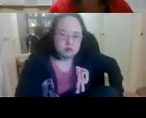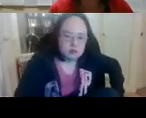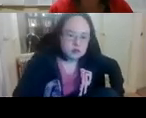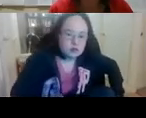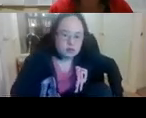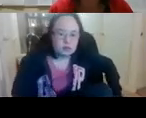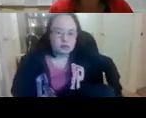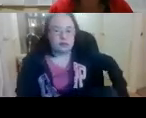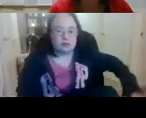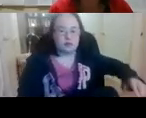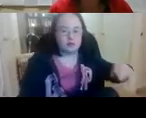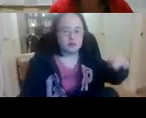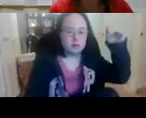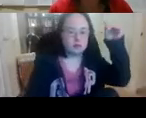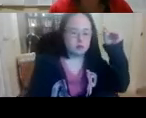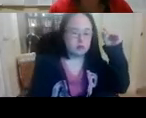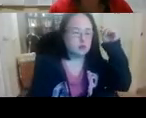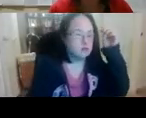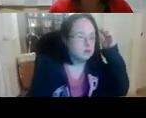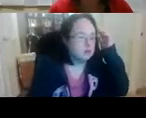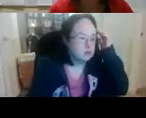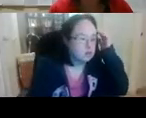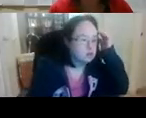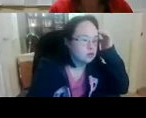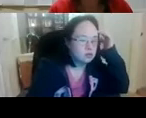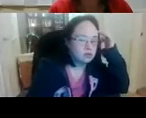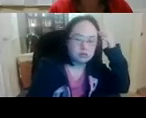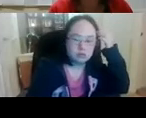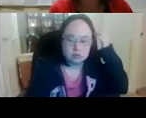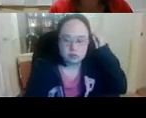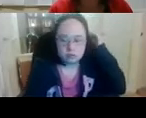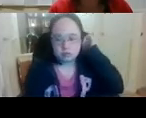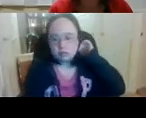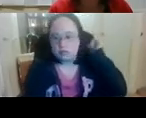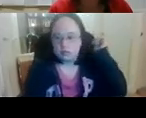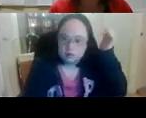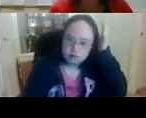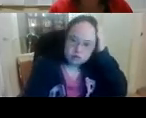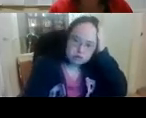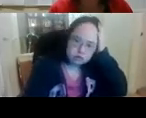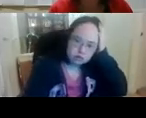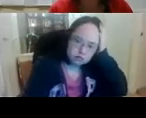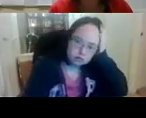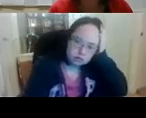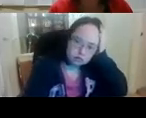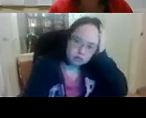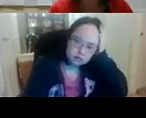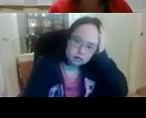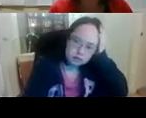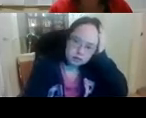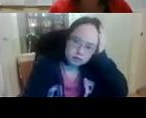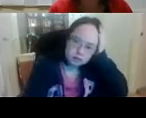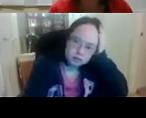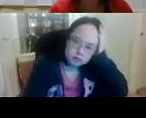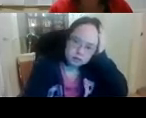credit for and when all this is over in a few months time one of the big lessons will be that we are